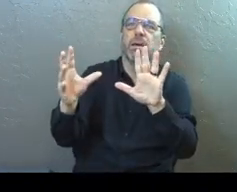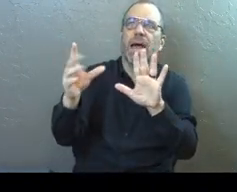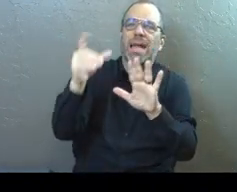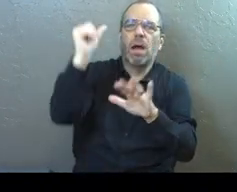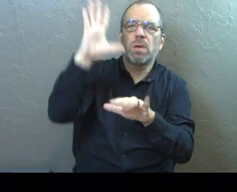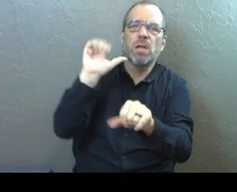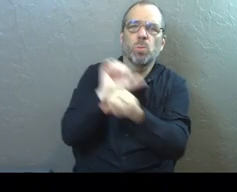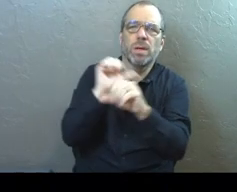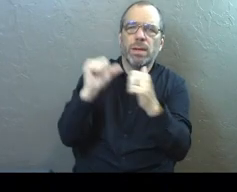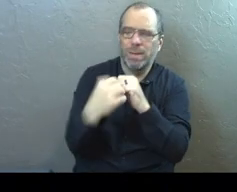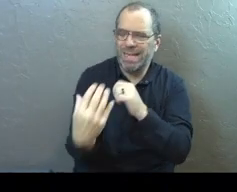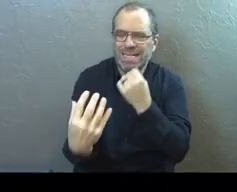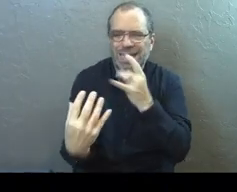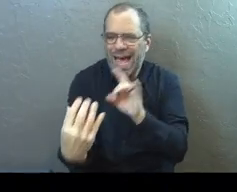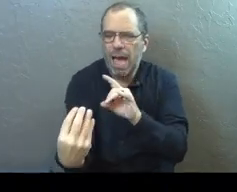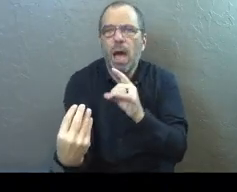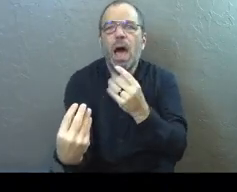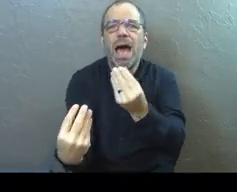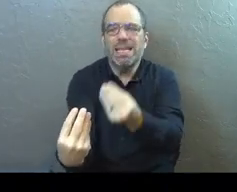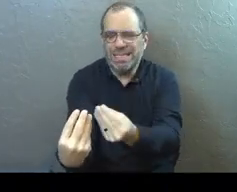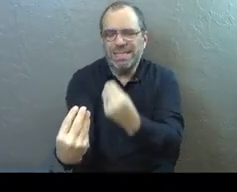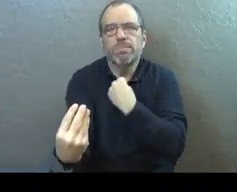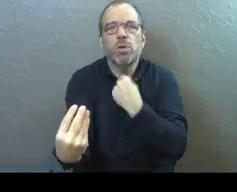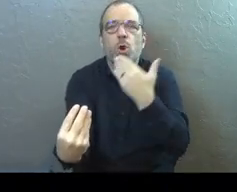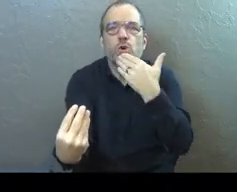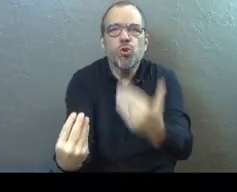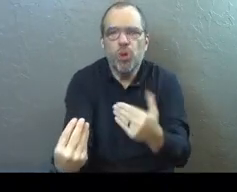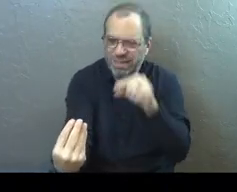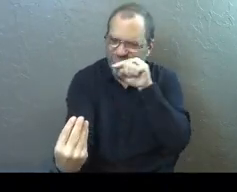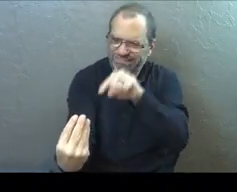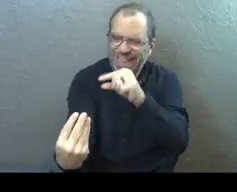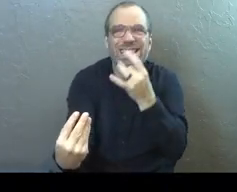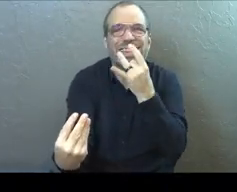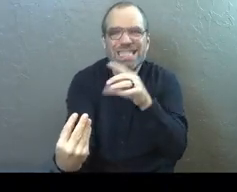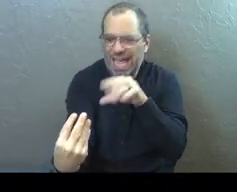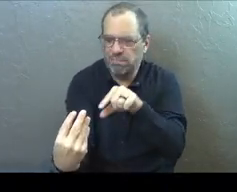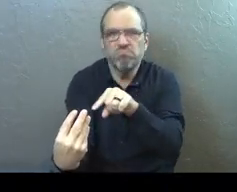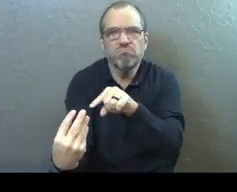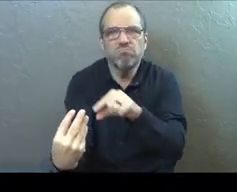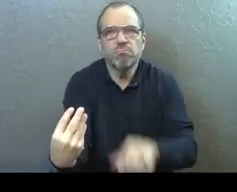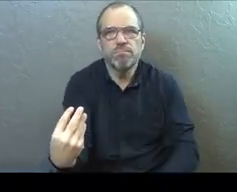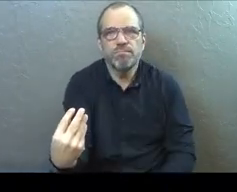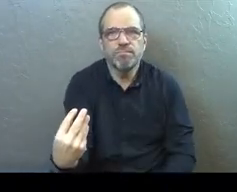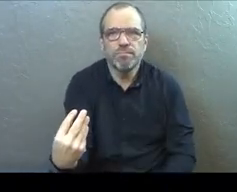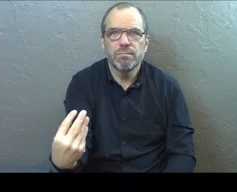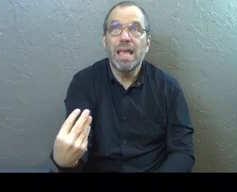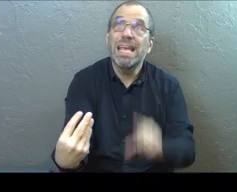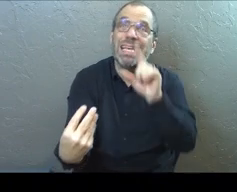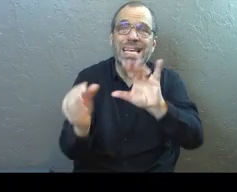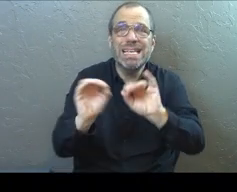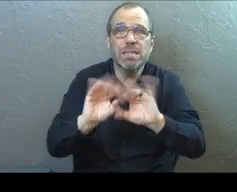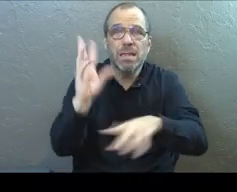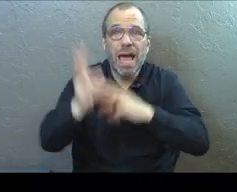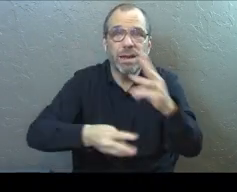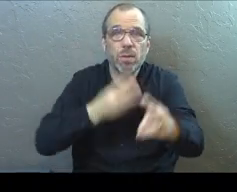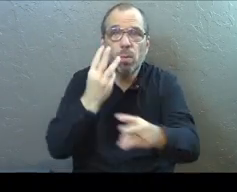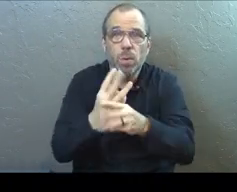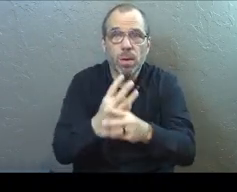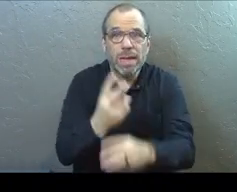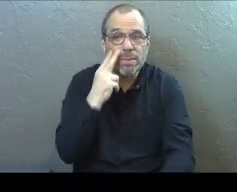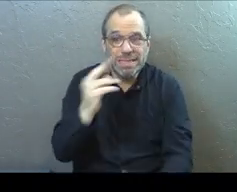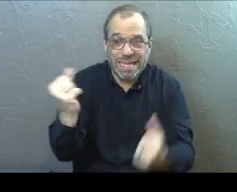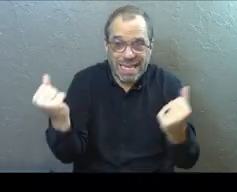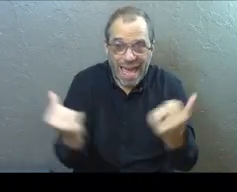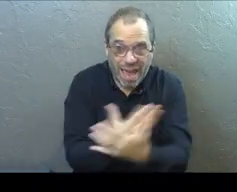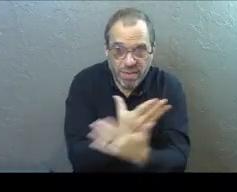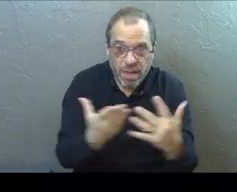working in this situation. And he's going to bring something good out of what's happening. He's the light of the world and we see